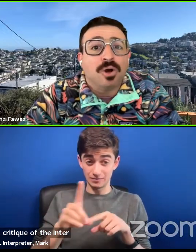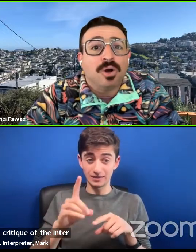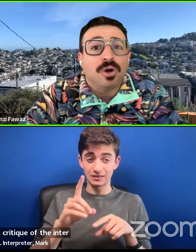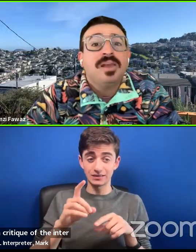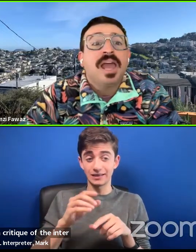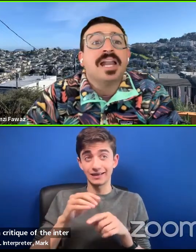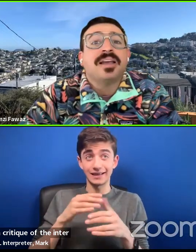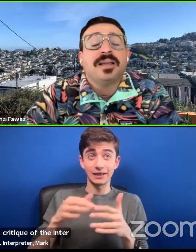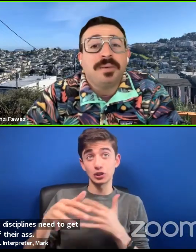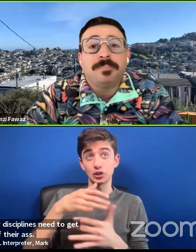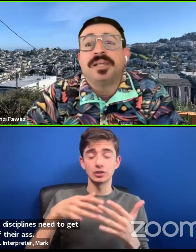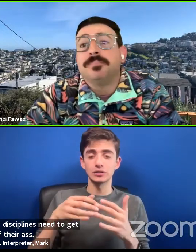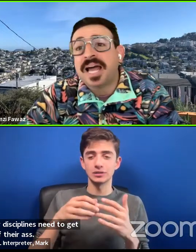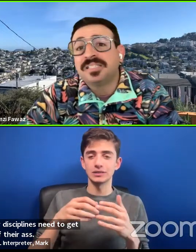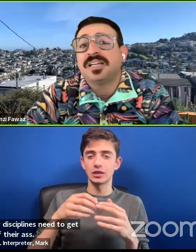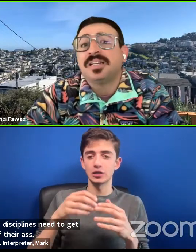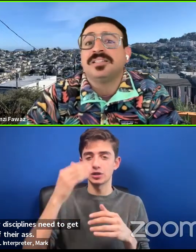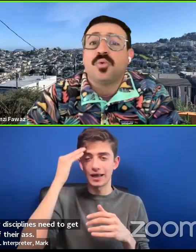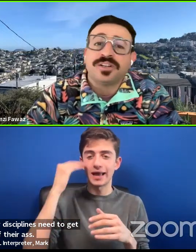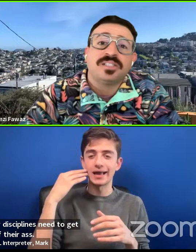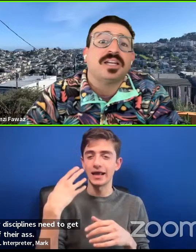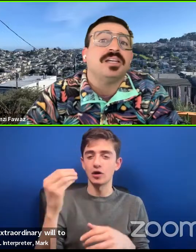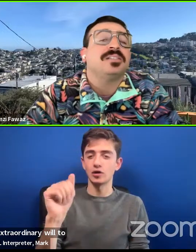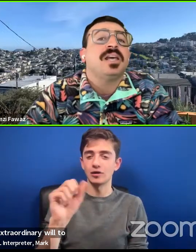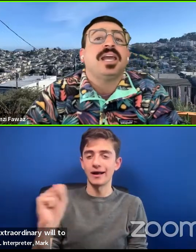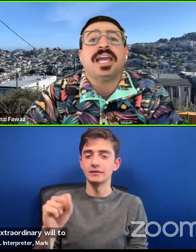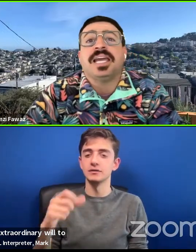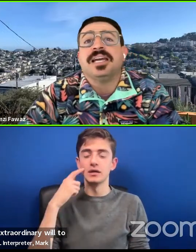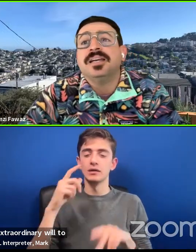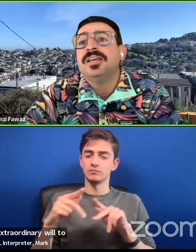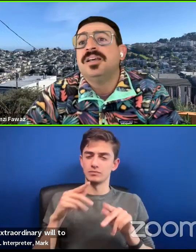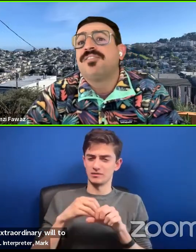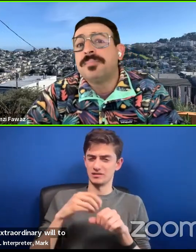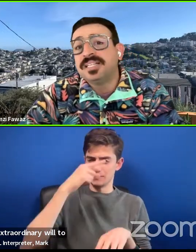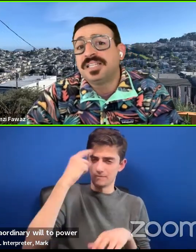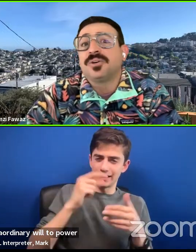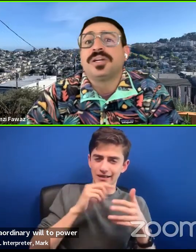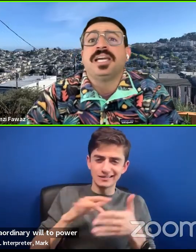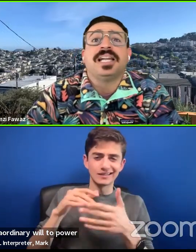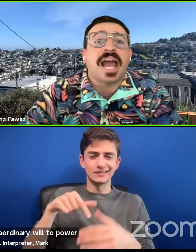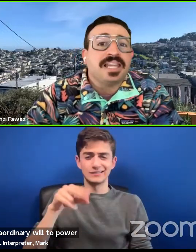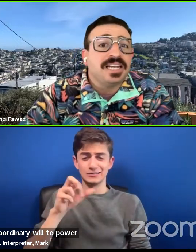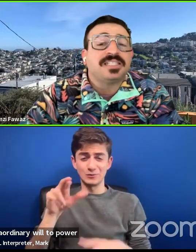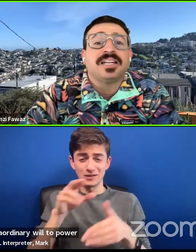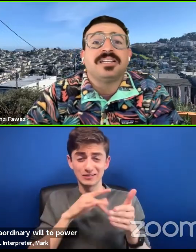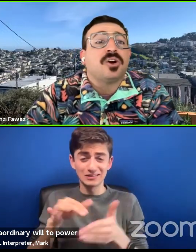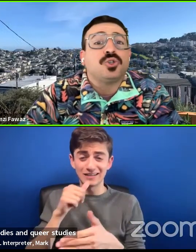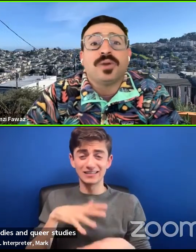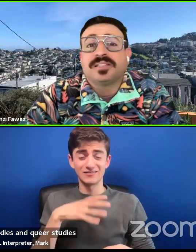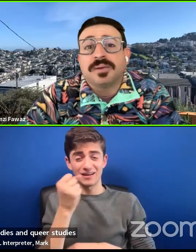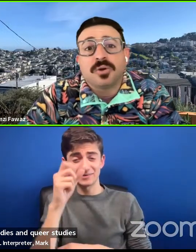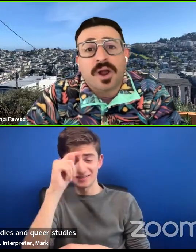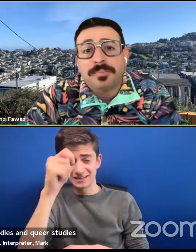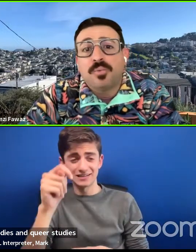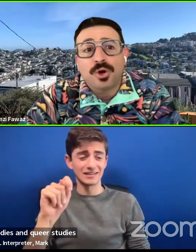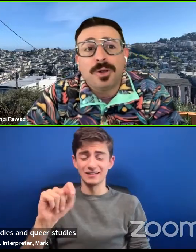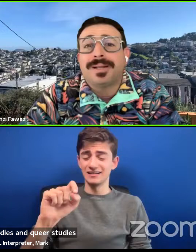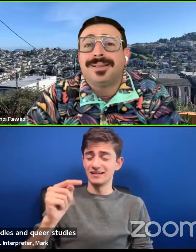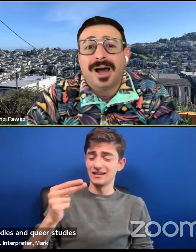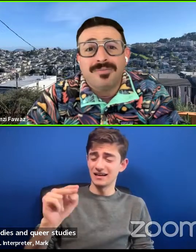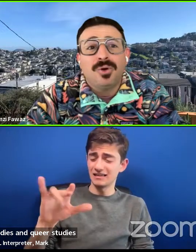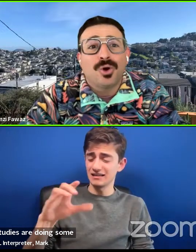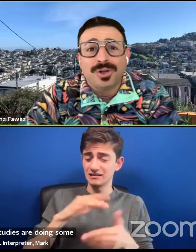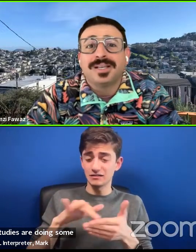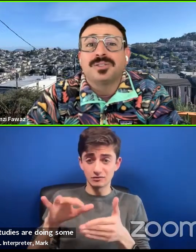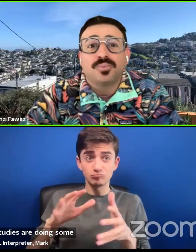will to power. And I think people in black studies, in queer studies, in feminist theory, in ethnic studies are doing some incredible